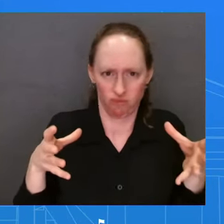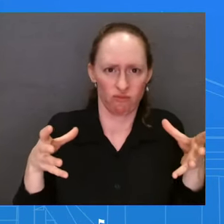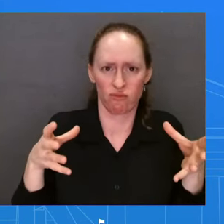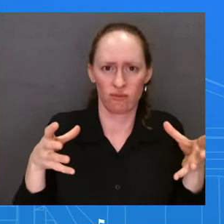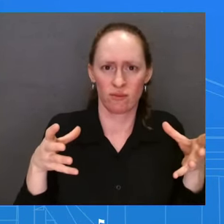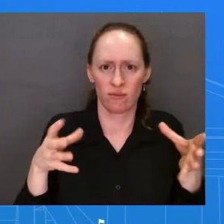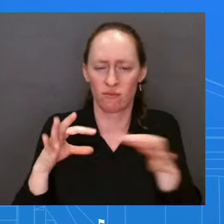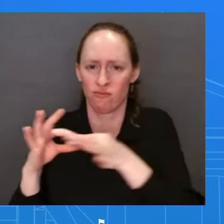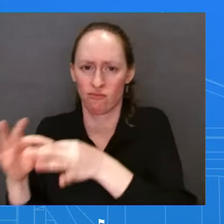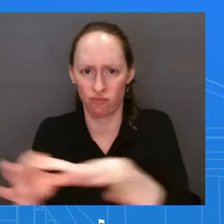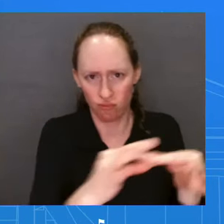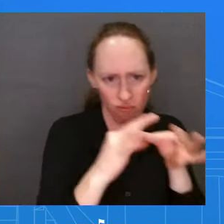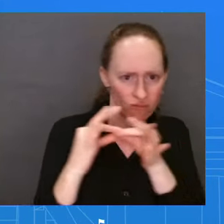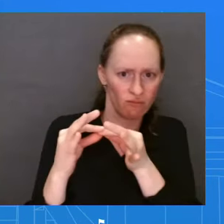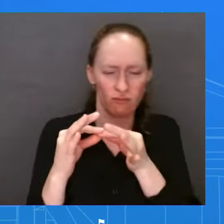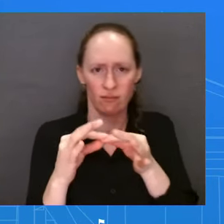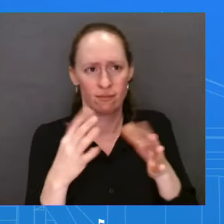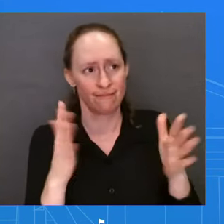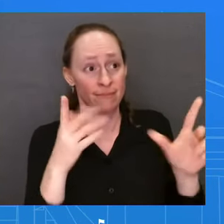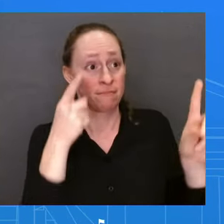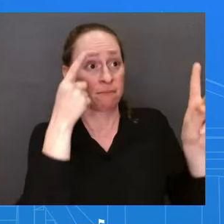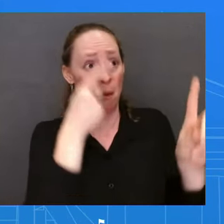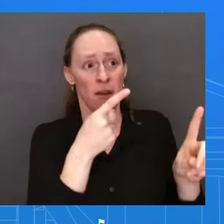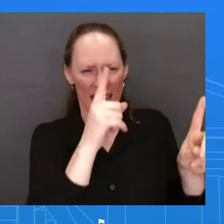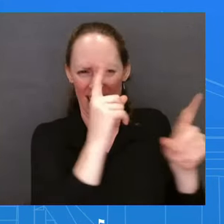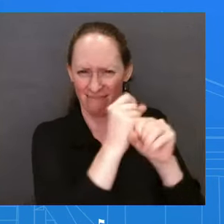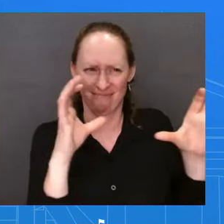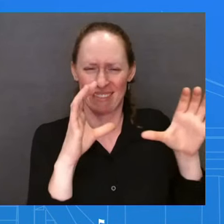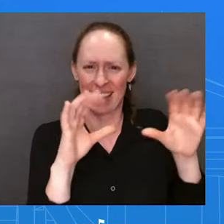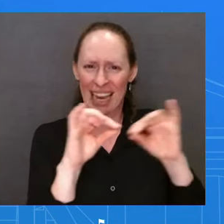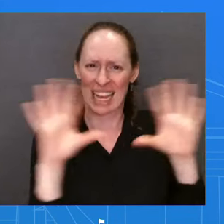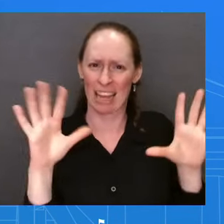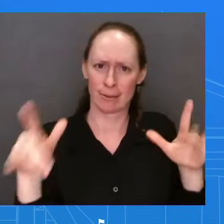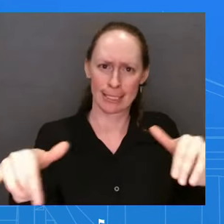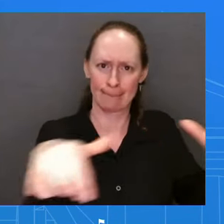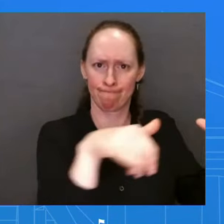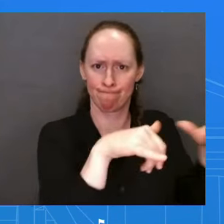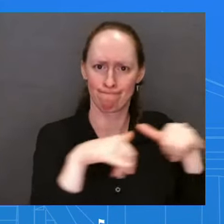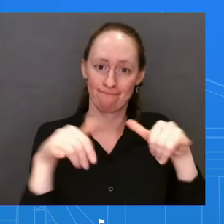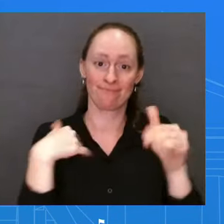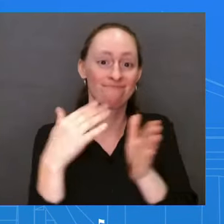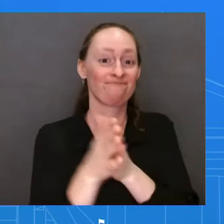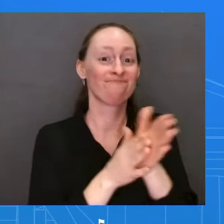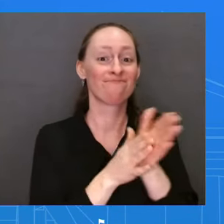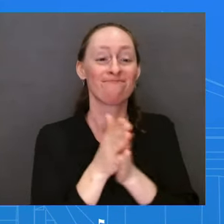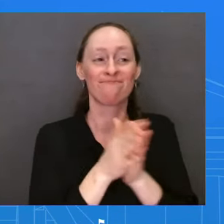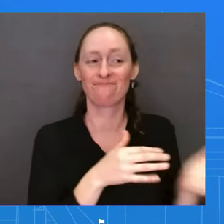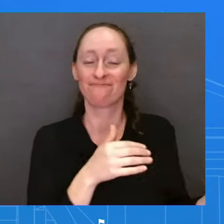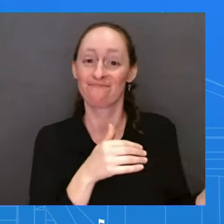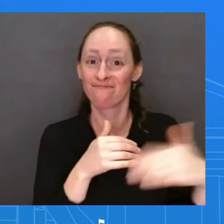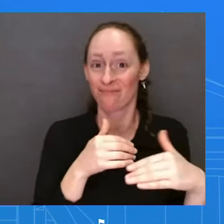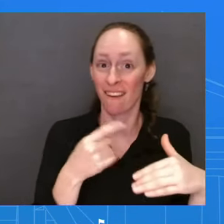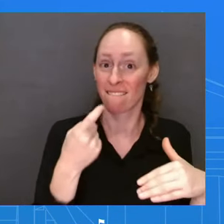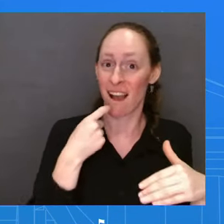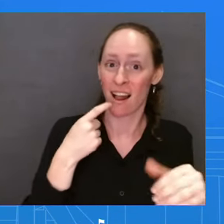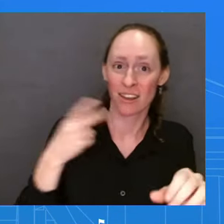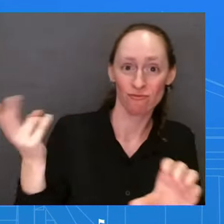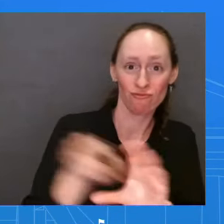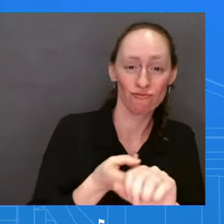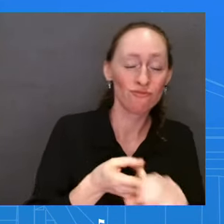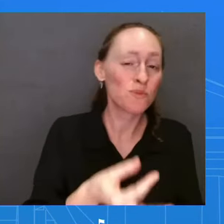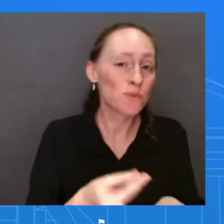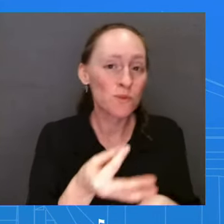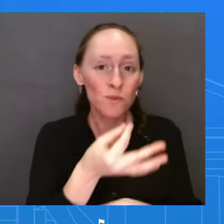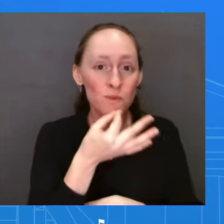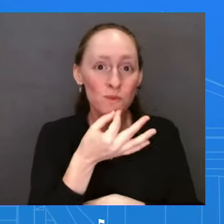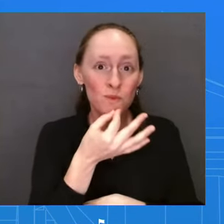our newest member in the NATO Alliance Finland in a couple of weeks. And certainly this is going to be an important summit